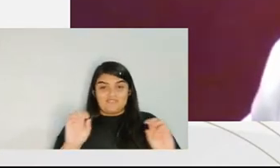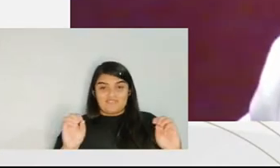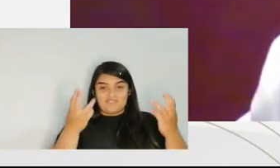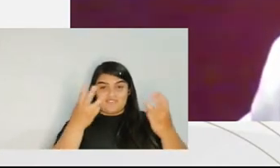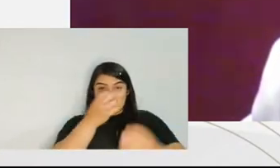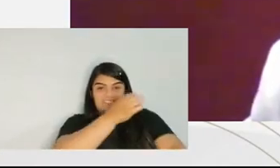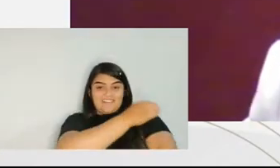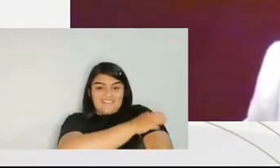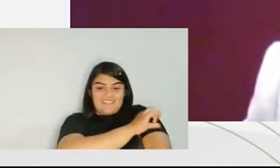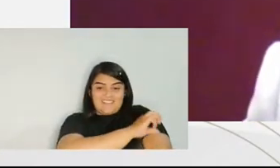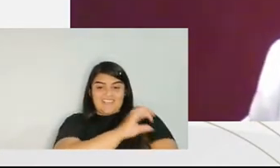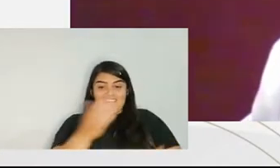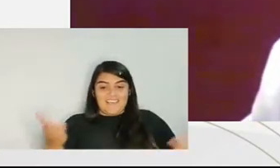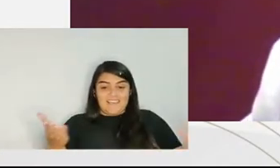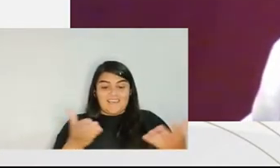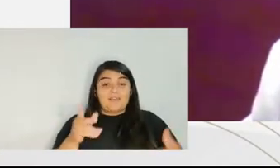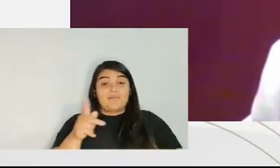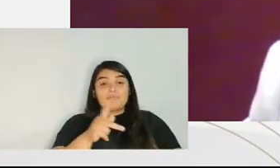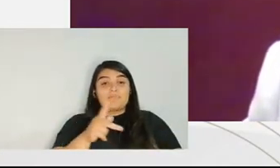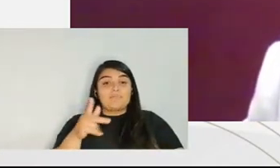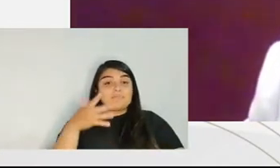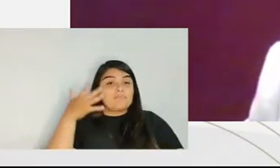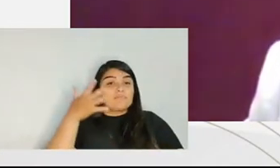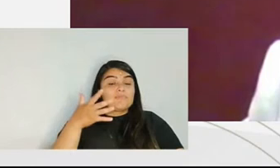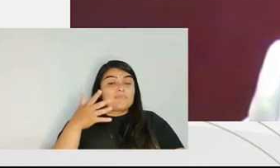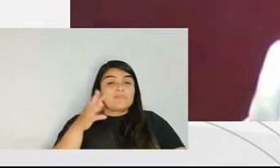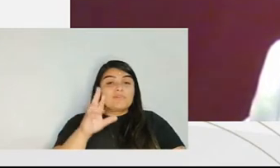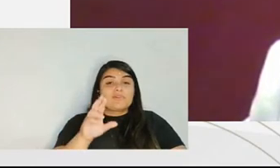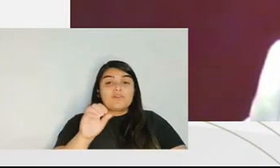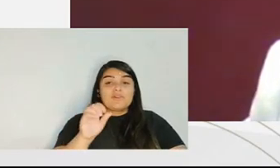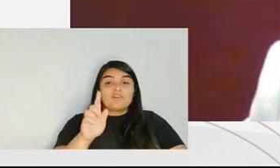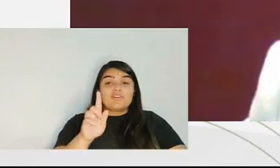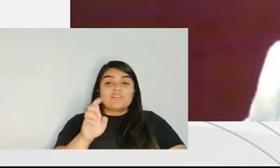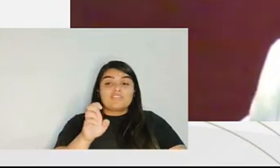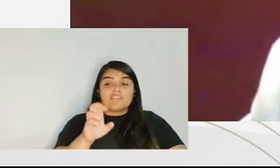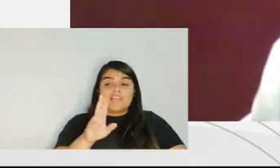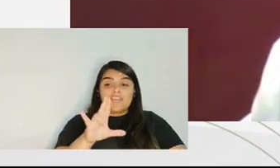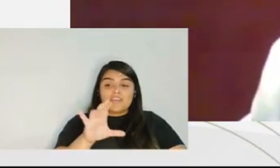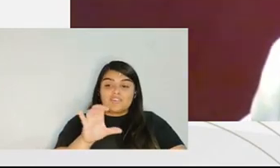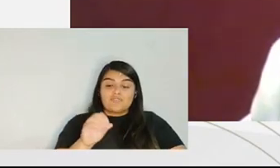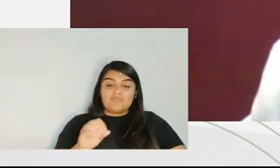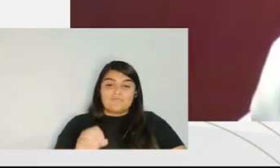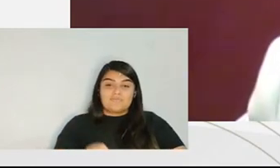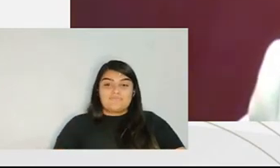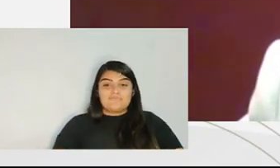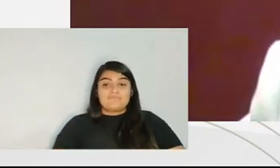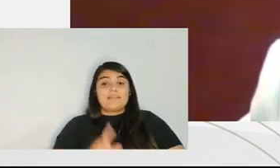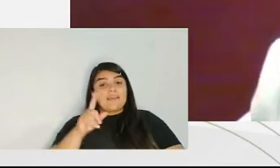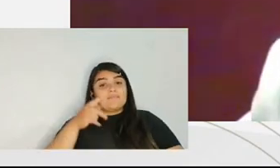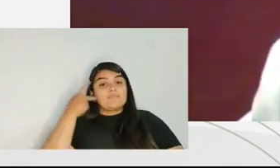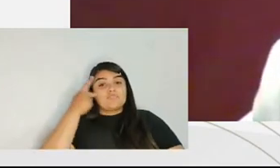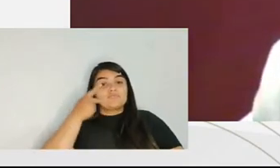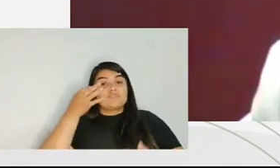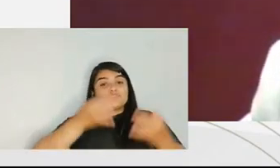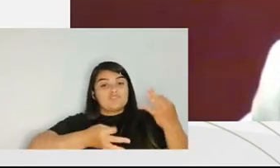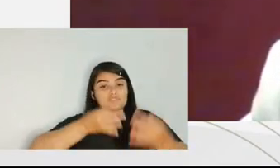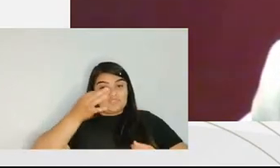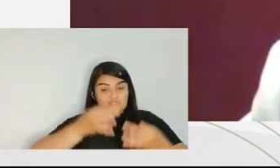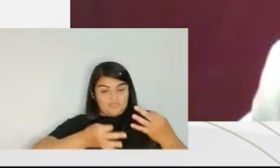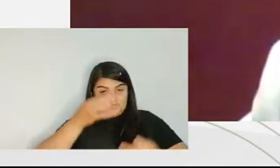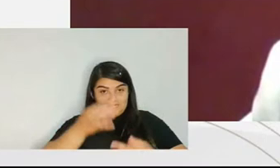including rock and rio here in rio so i'll pass it on to rogerio sanchez cunha